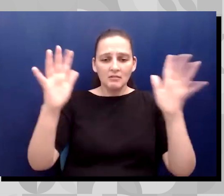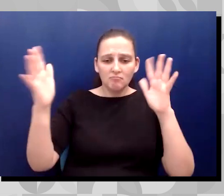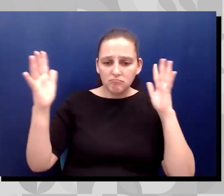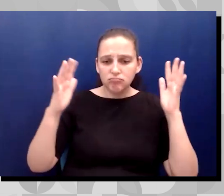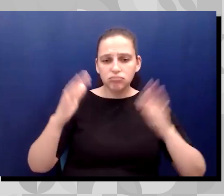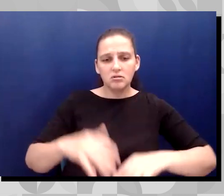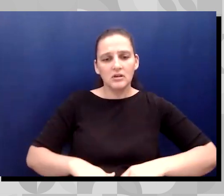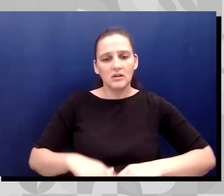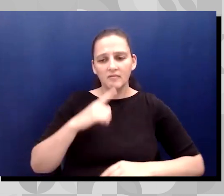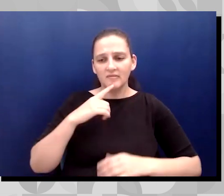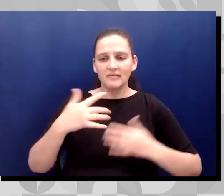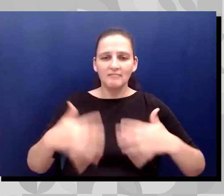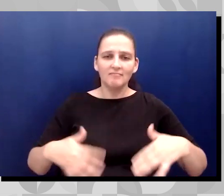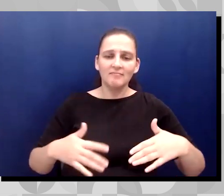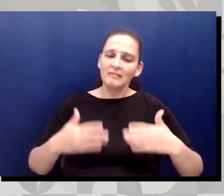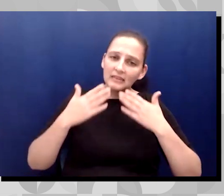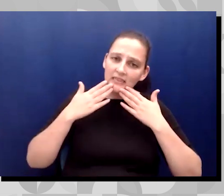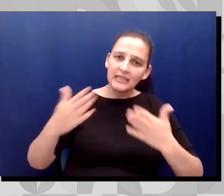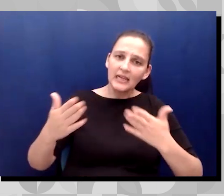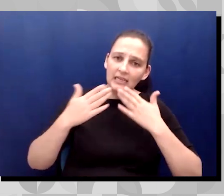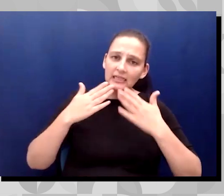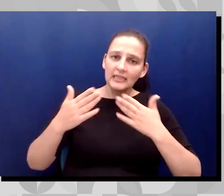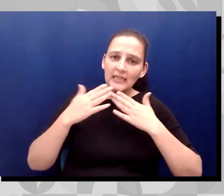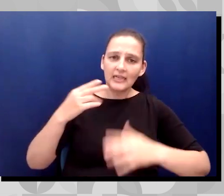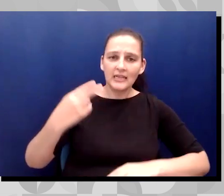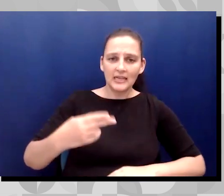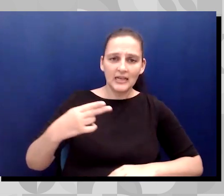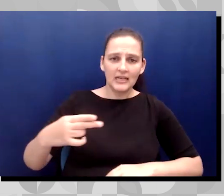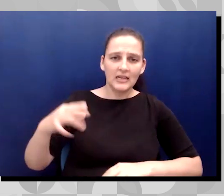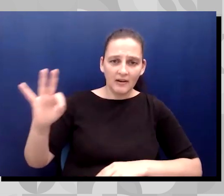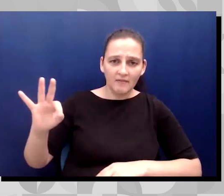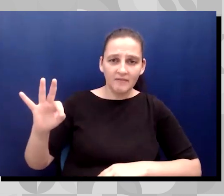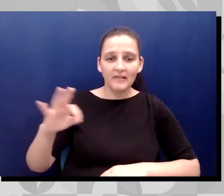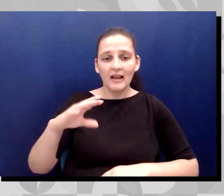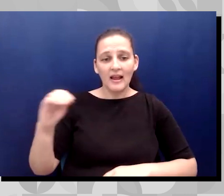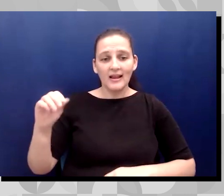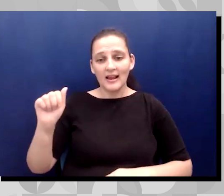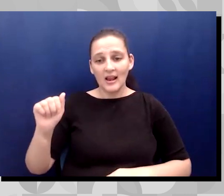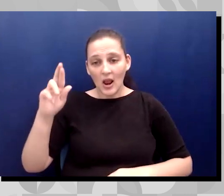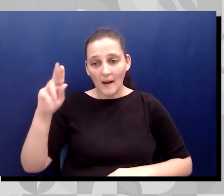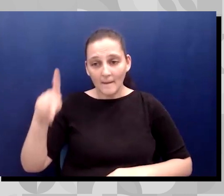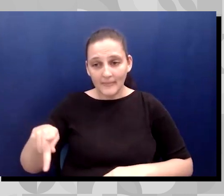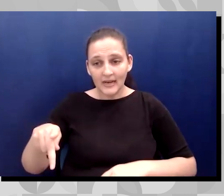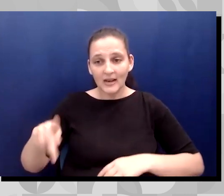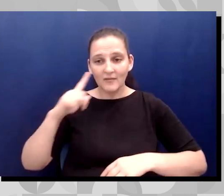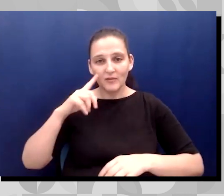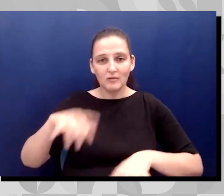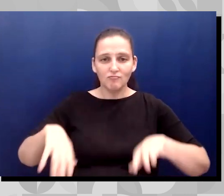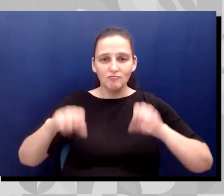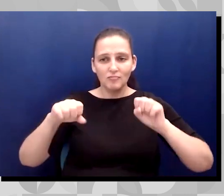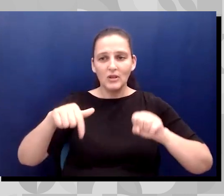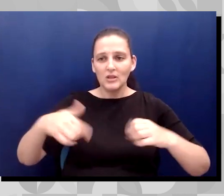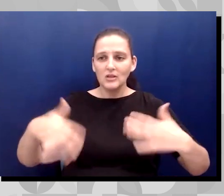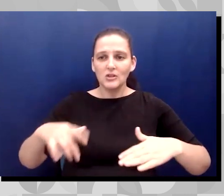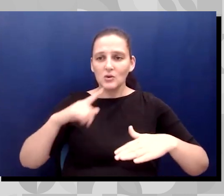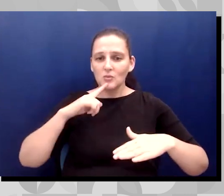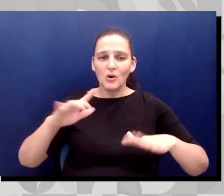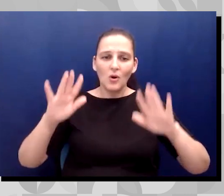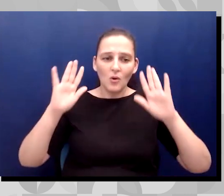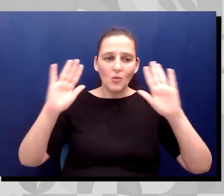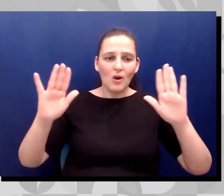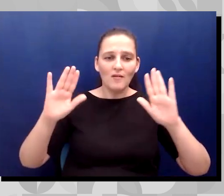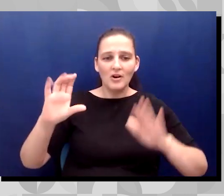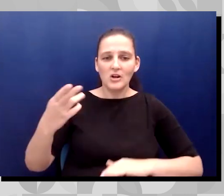thank you to the Hispanic Heritage Foundation and AARP for making this respect of Italy charla possible